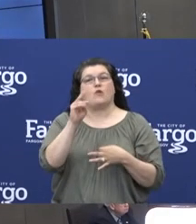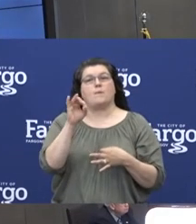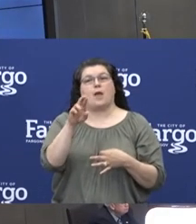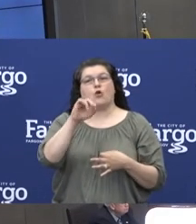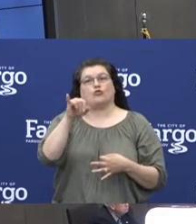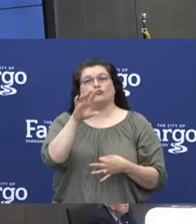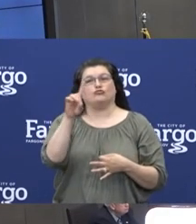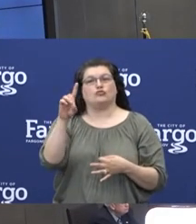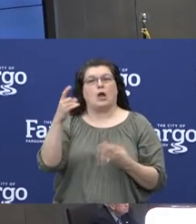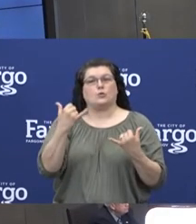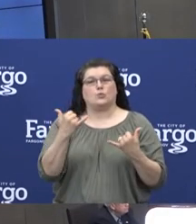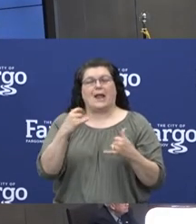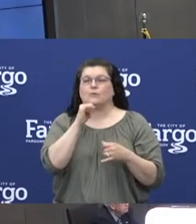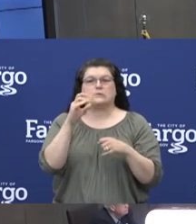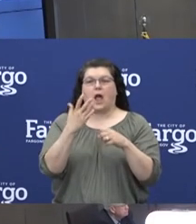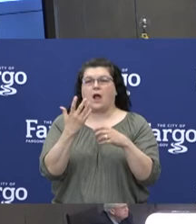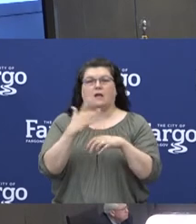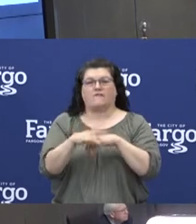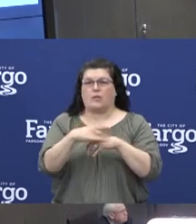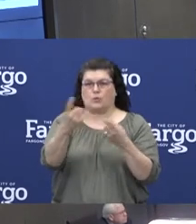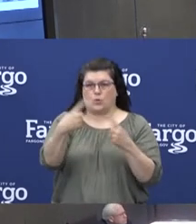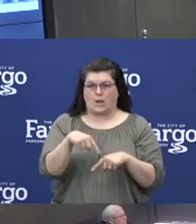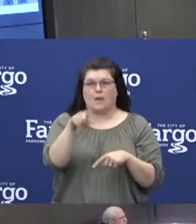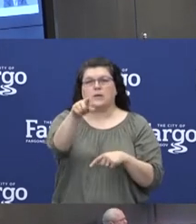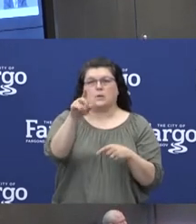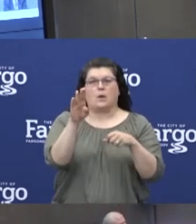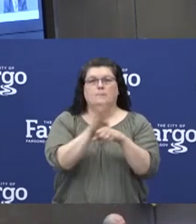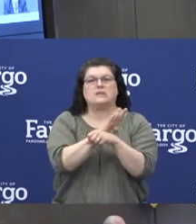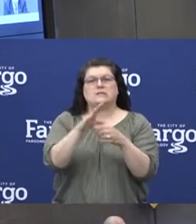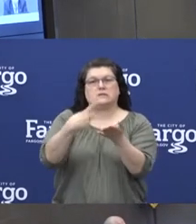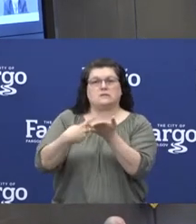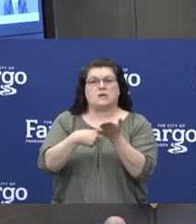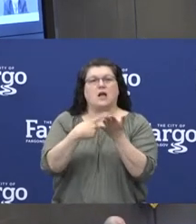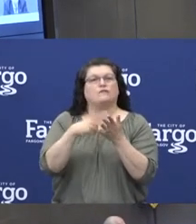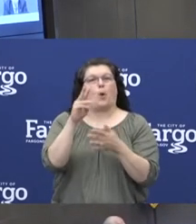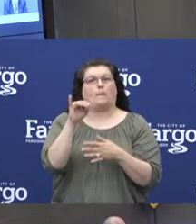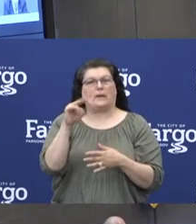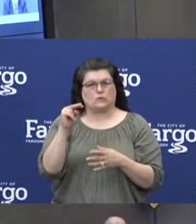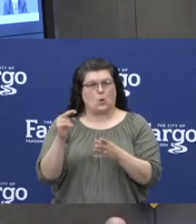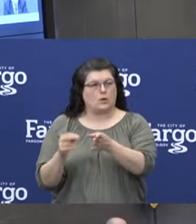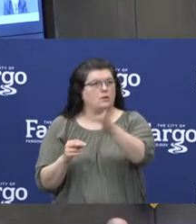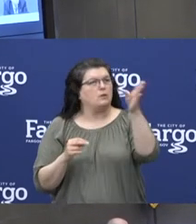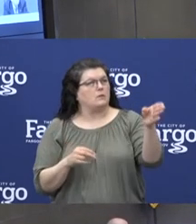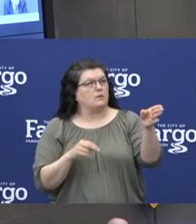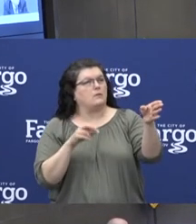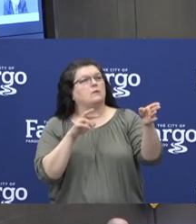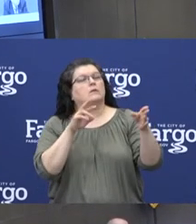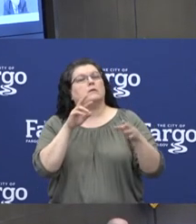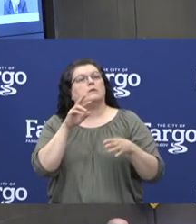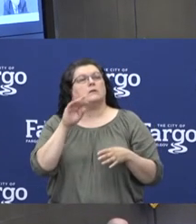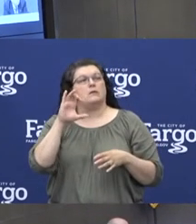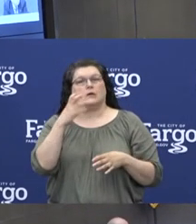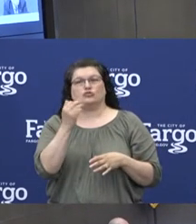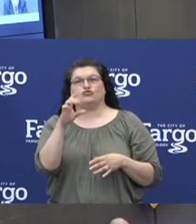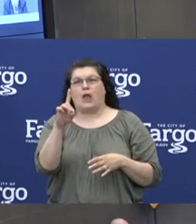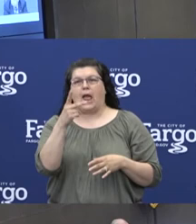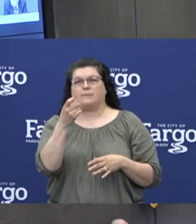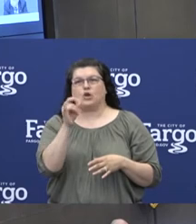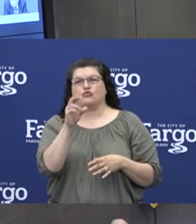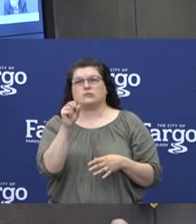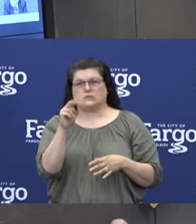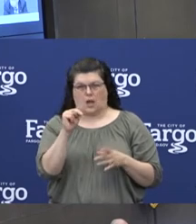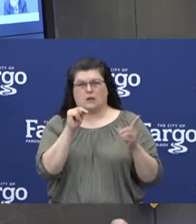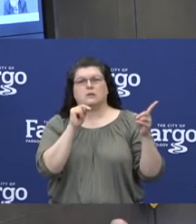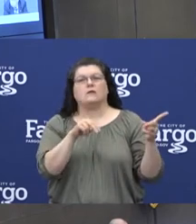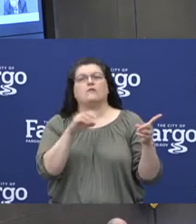today. Mayor Judd was tied up, but Derek's going to talk about business in Minnesota and what's happening there. And to my right, I have Chad Peterson, who is the chairman of the